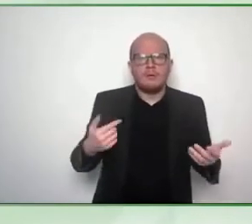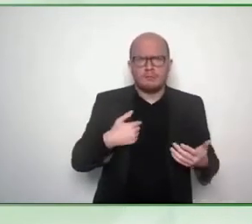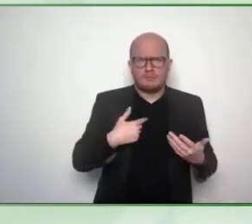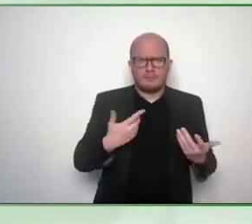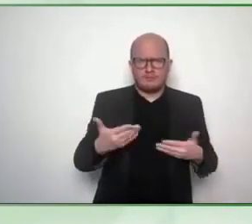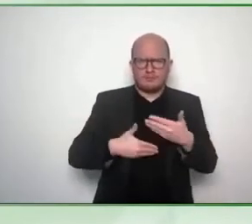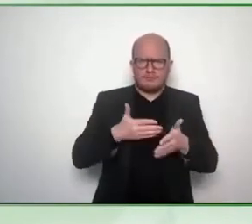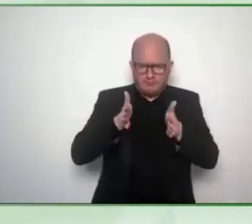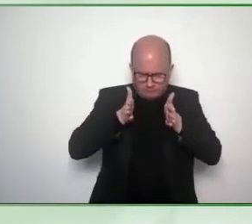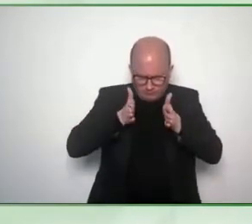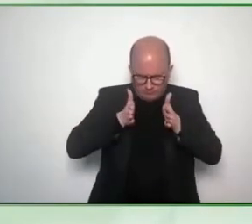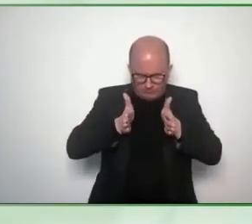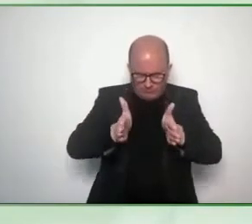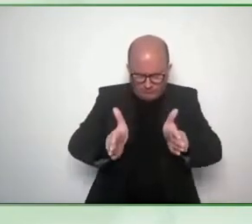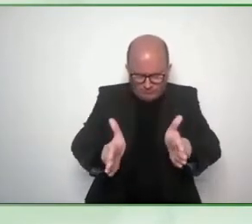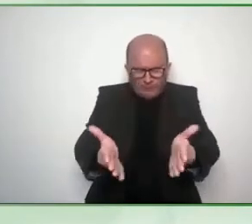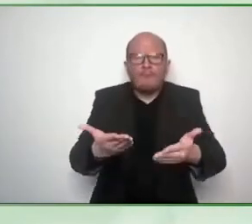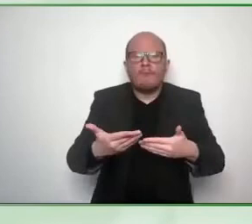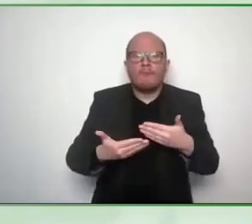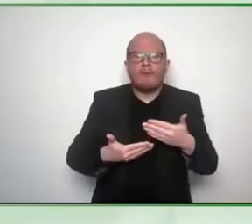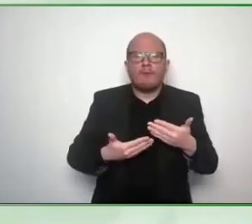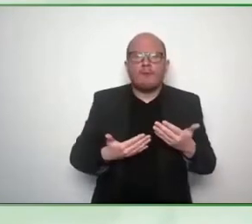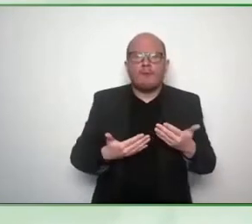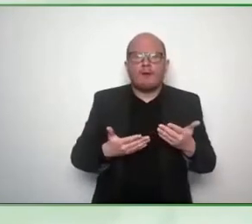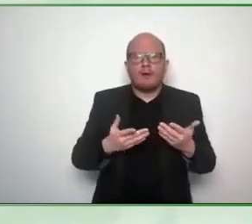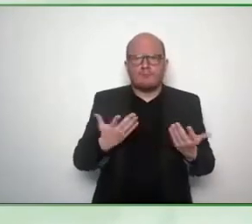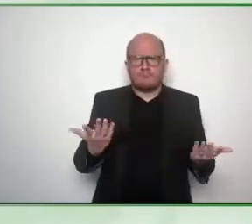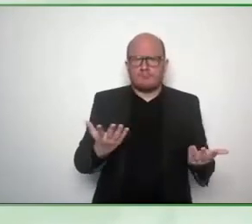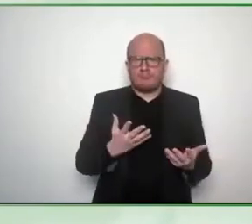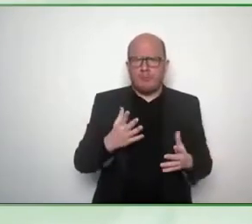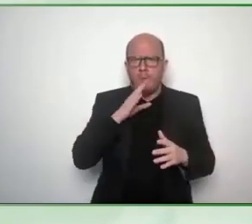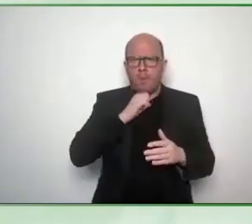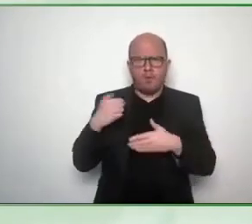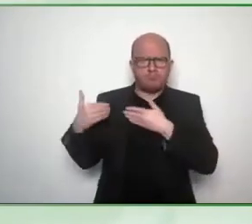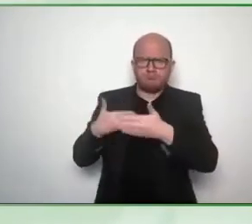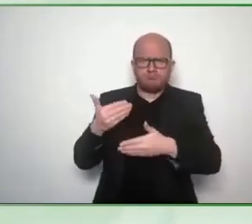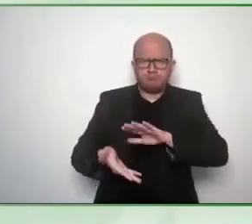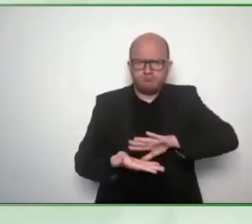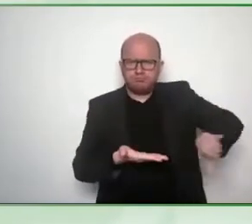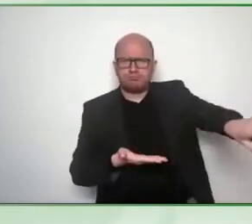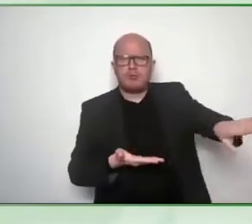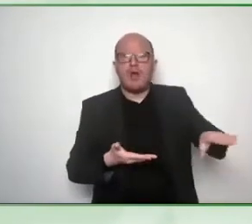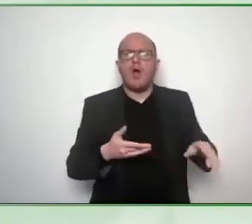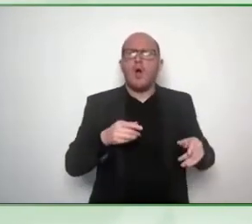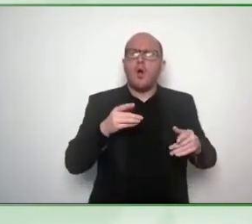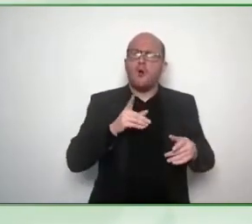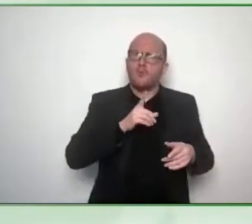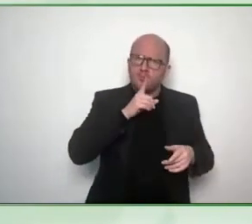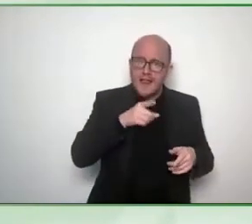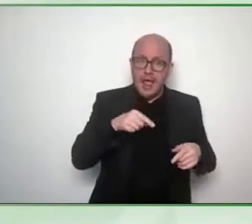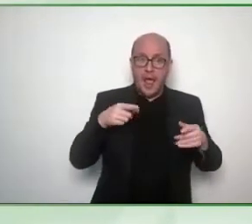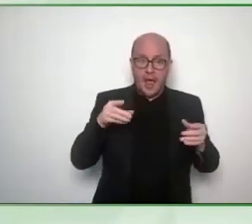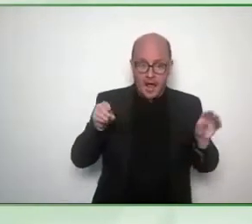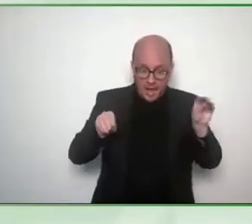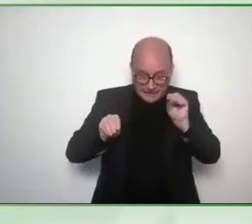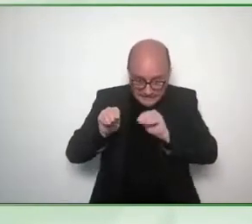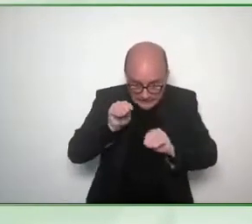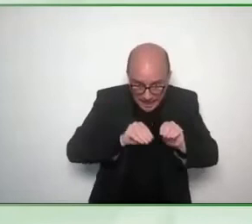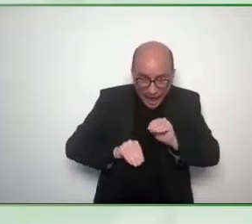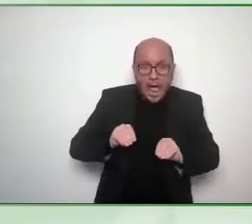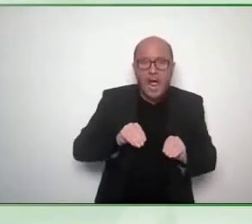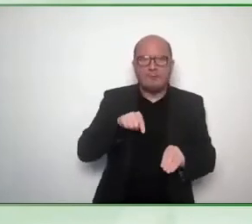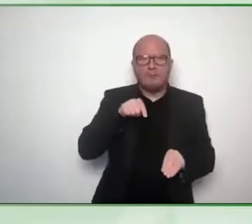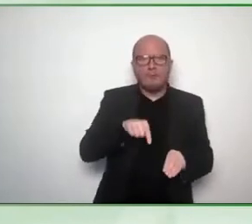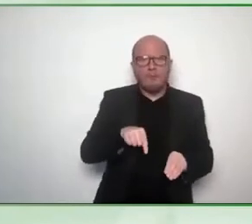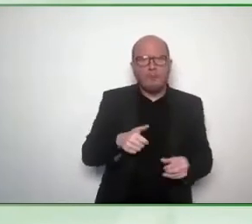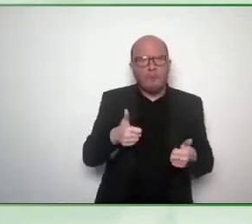start looking at the commercial space as an arena for achieving equality for promoting diversity and one of the most important